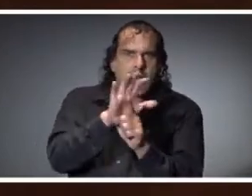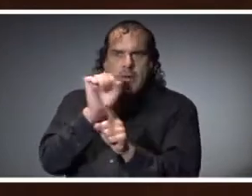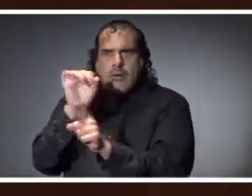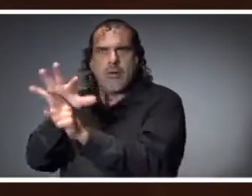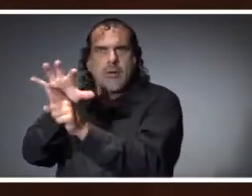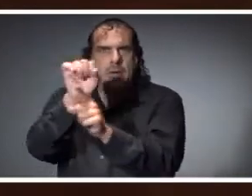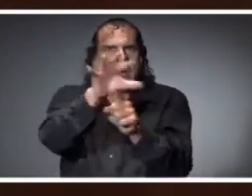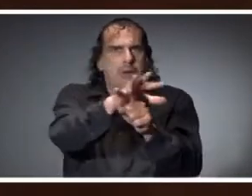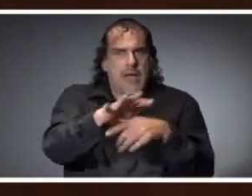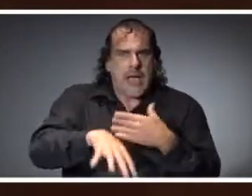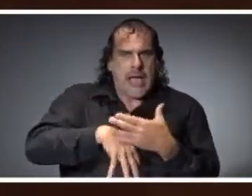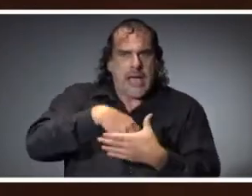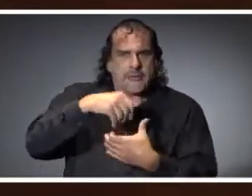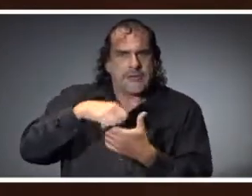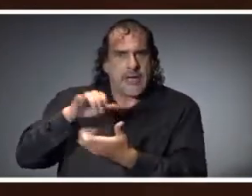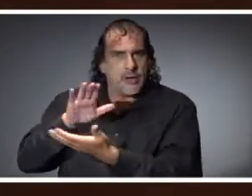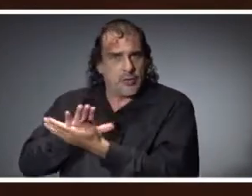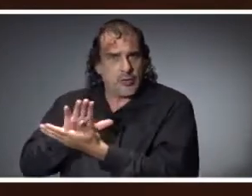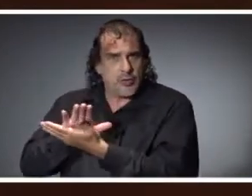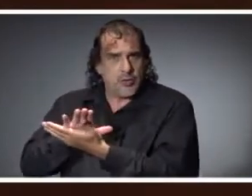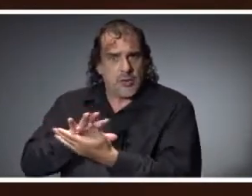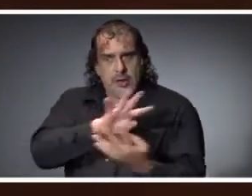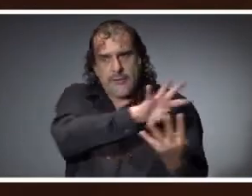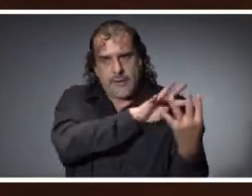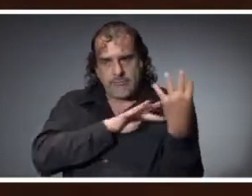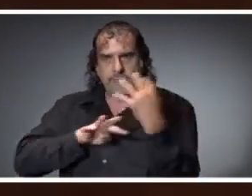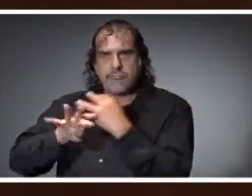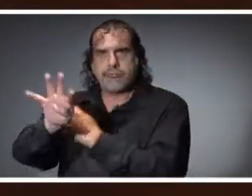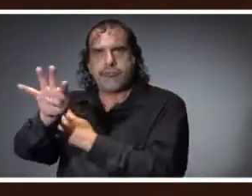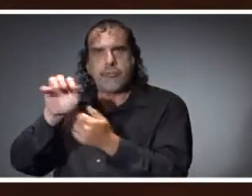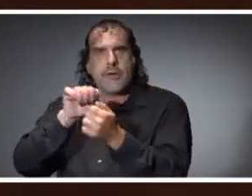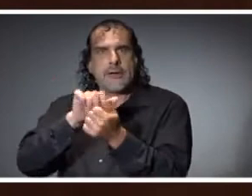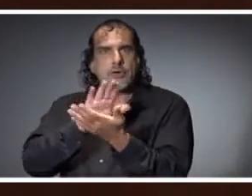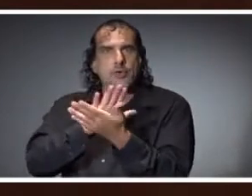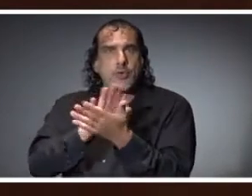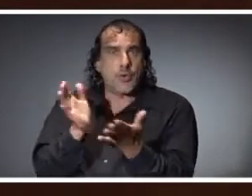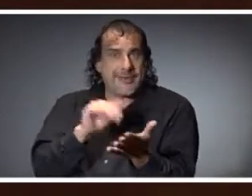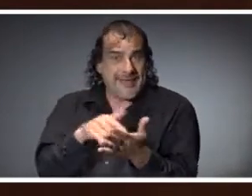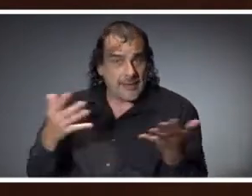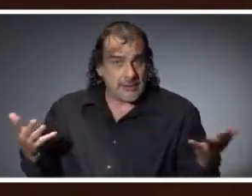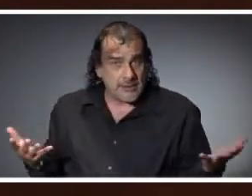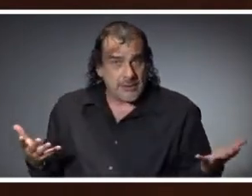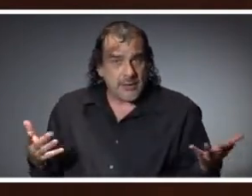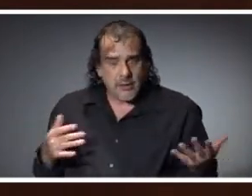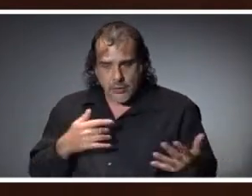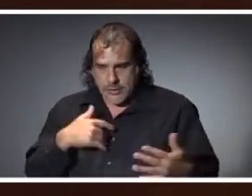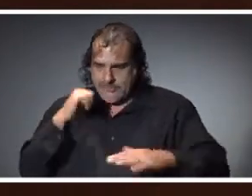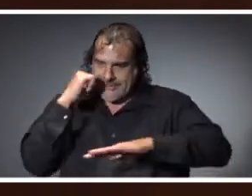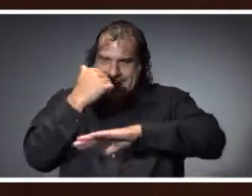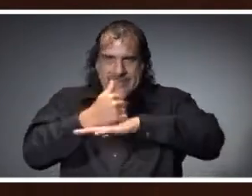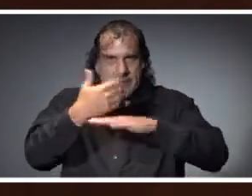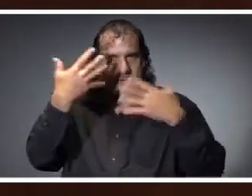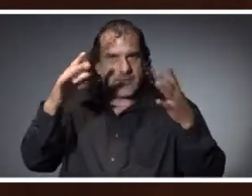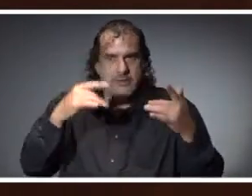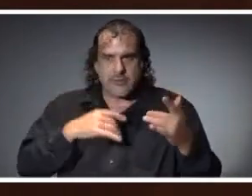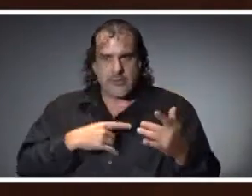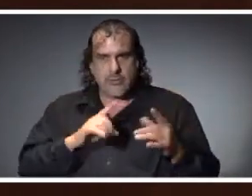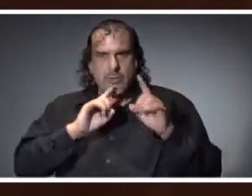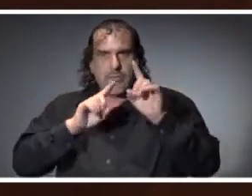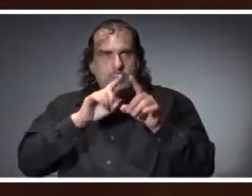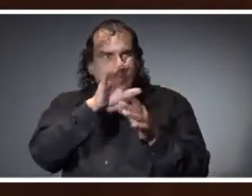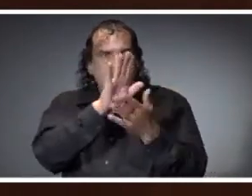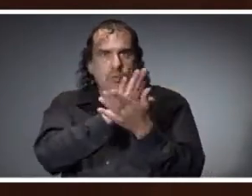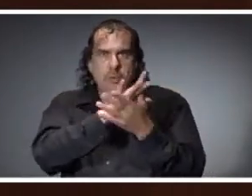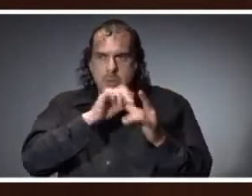infected outside of the school and then bring it back into the school. Y'all know that we've set up a system of reporting from the